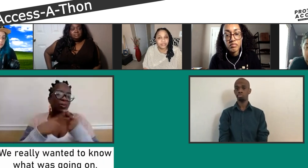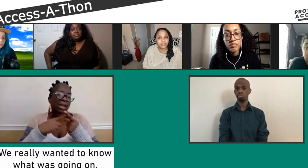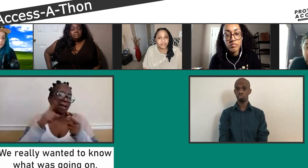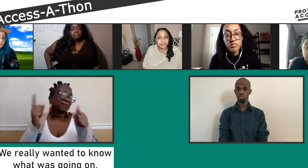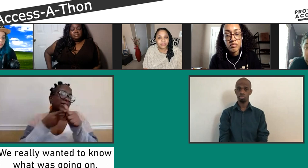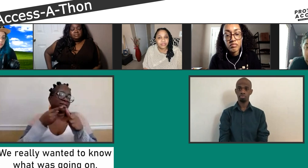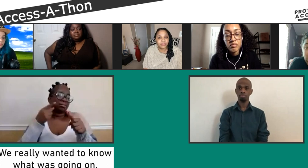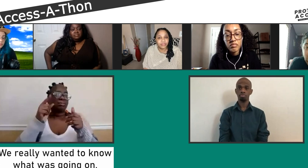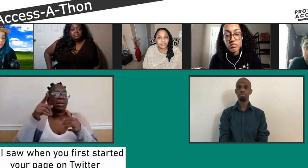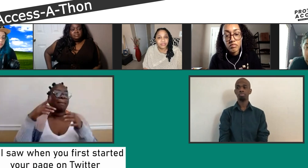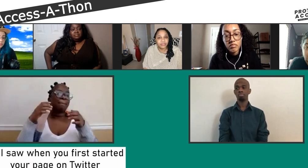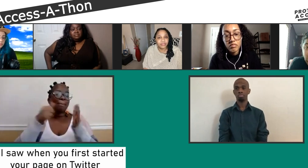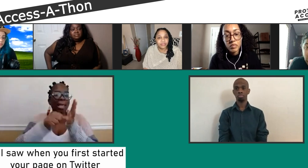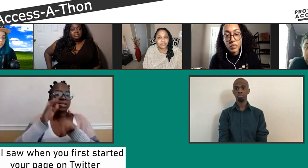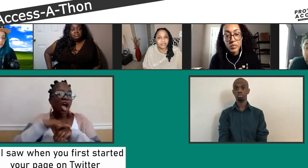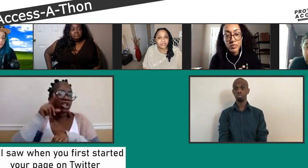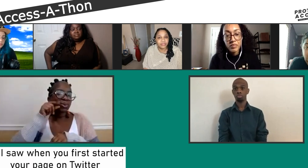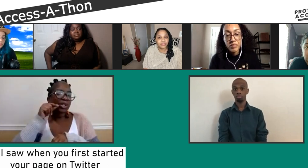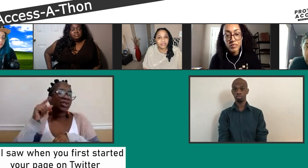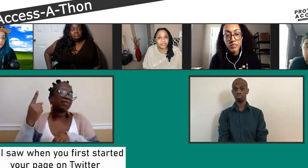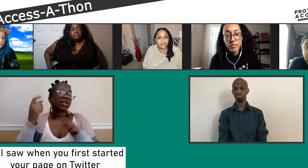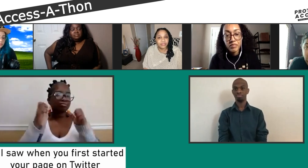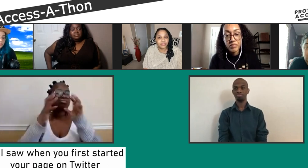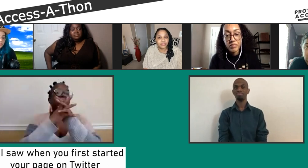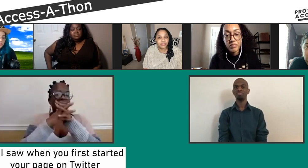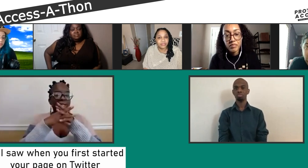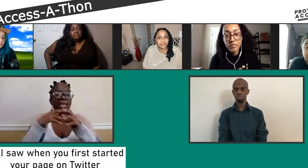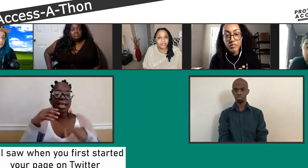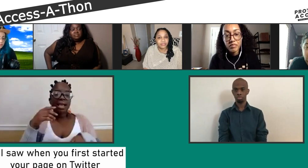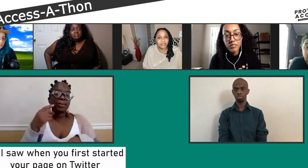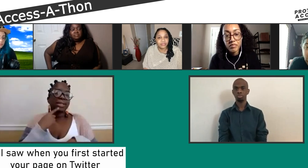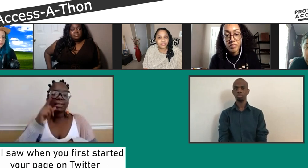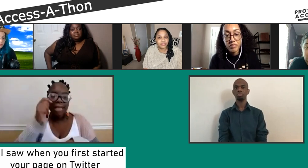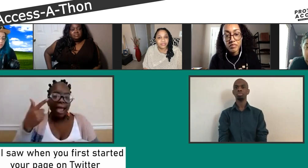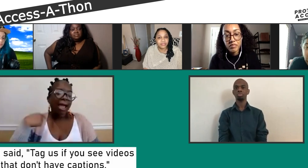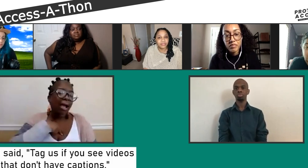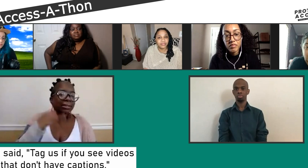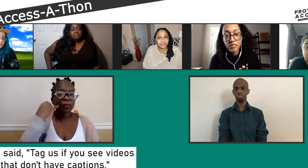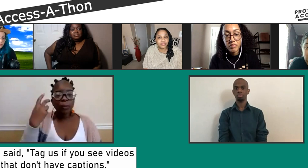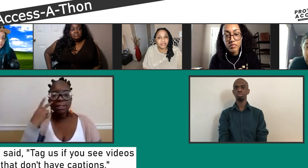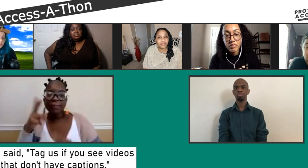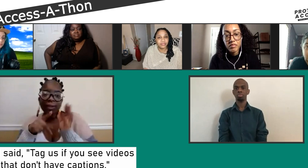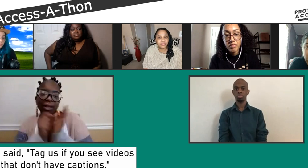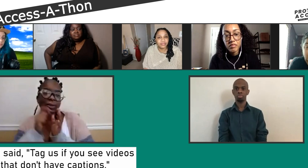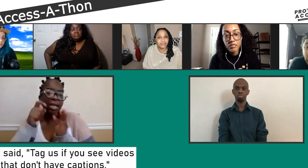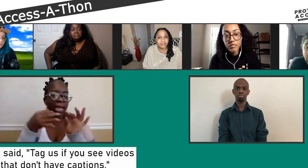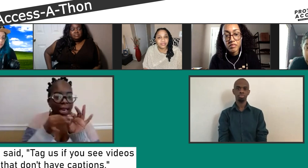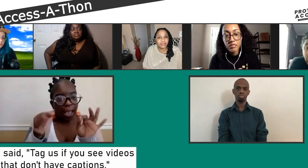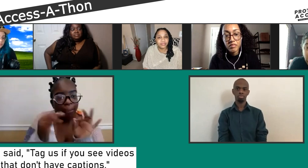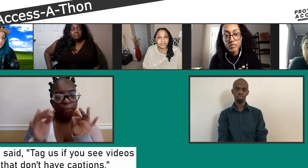was happening during this time. so then I saw later on your page on Twitter that